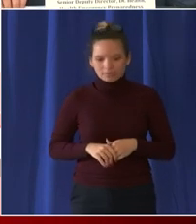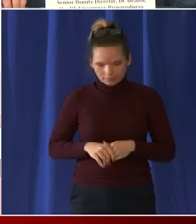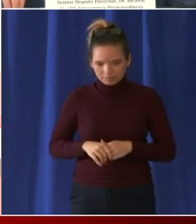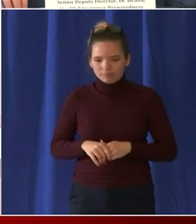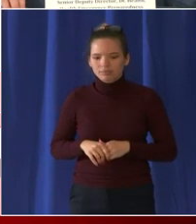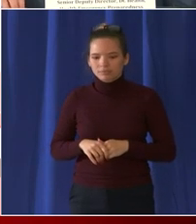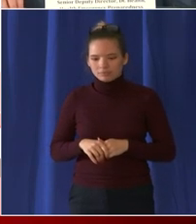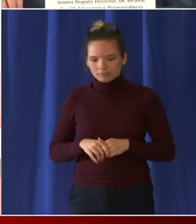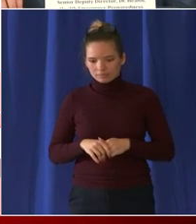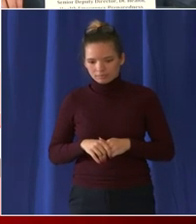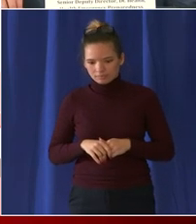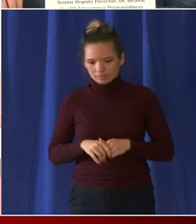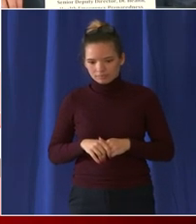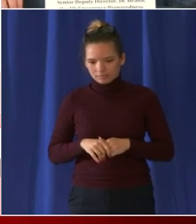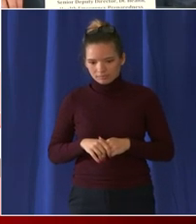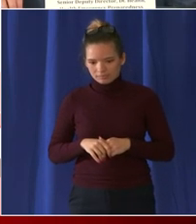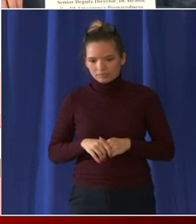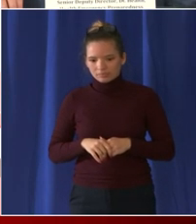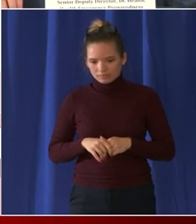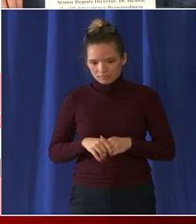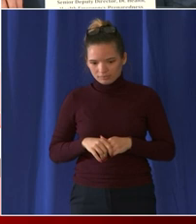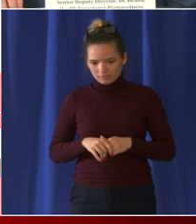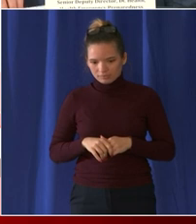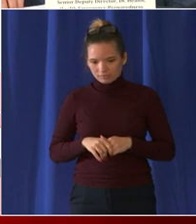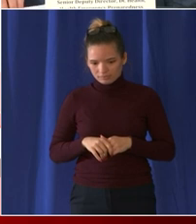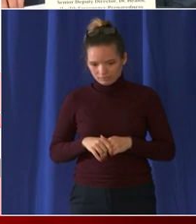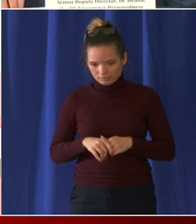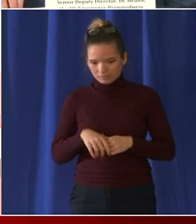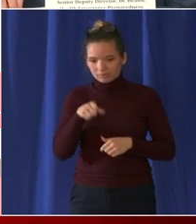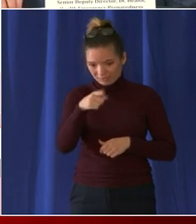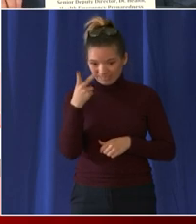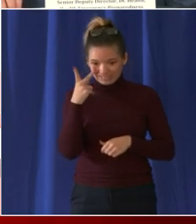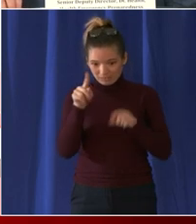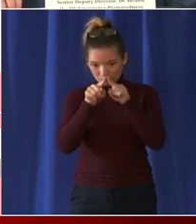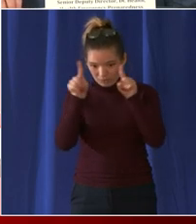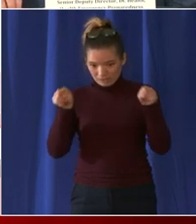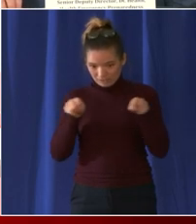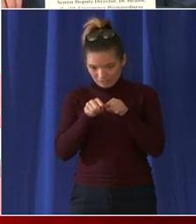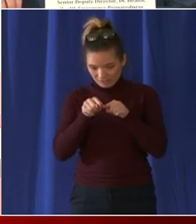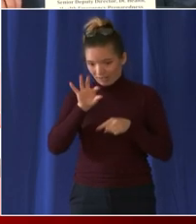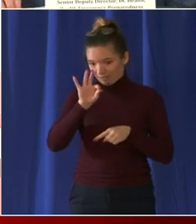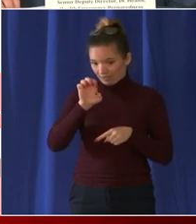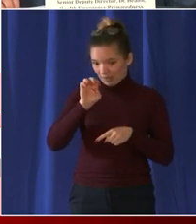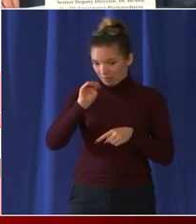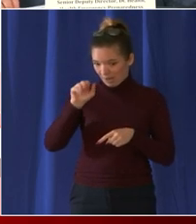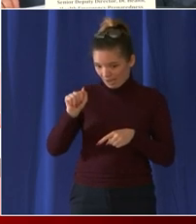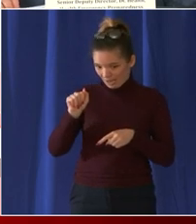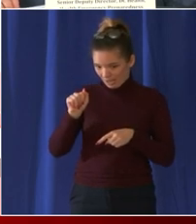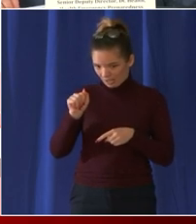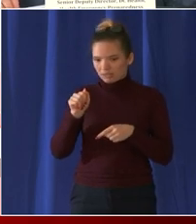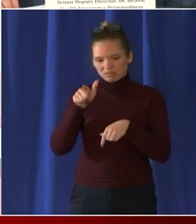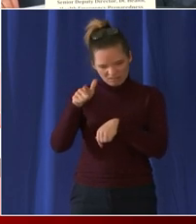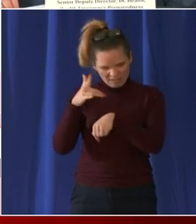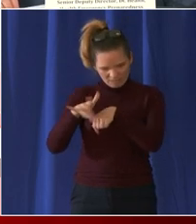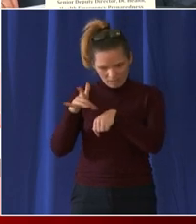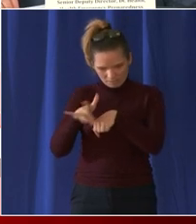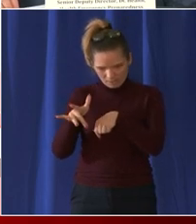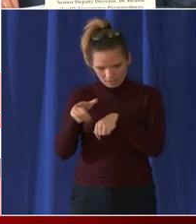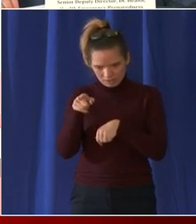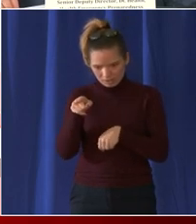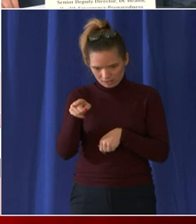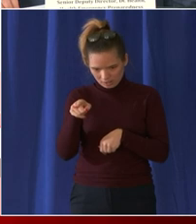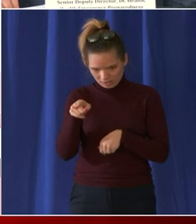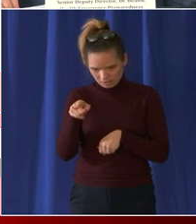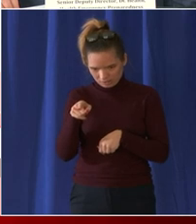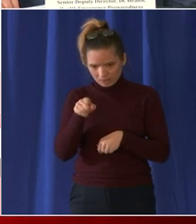on the screen you'll also see the CDC FEMA site that we just talked about available on F Street between 4th